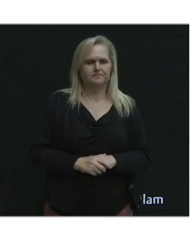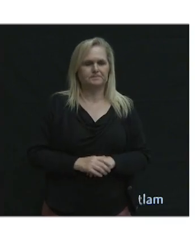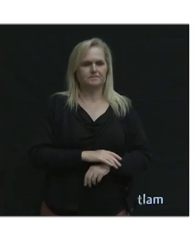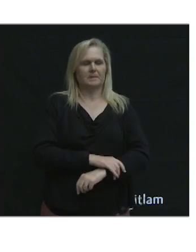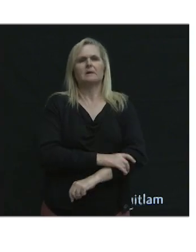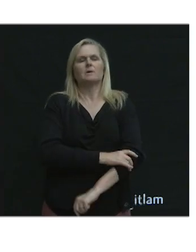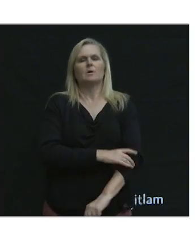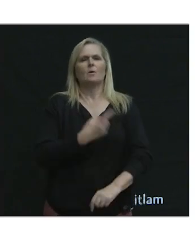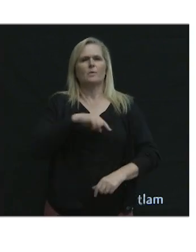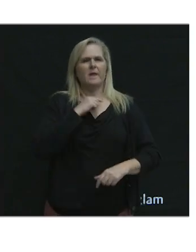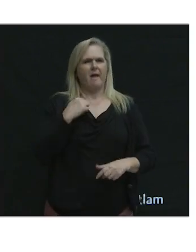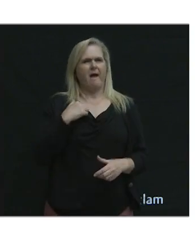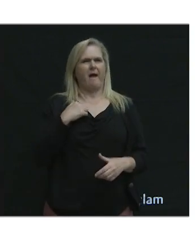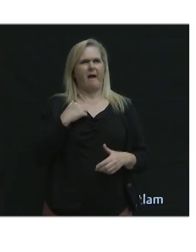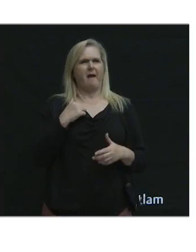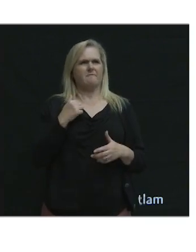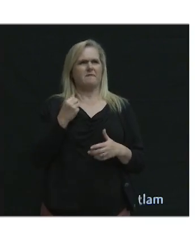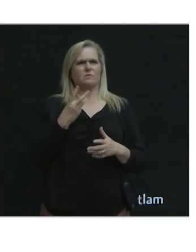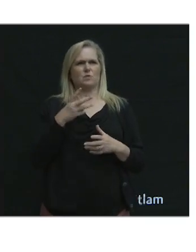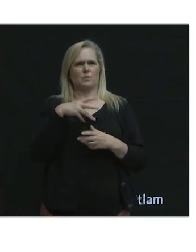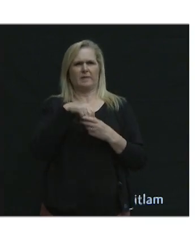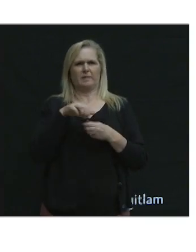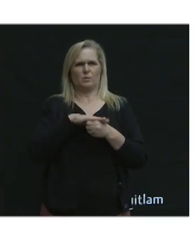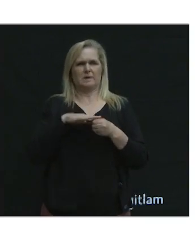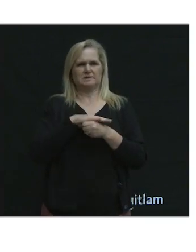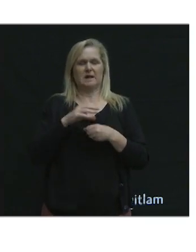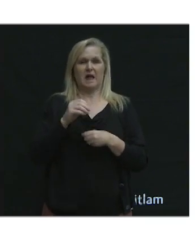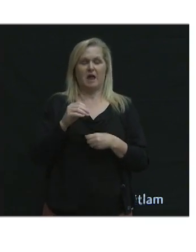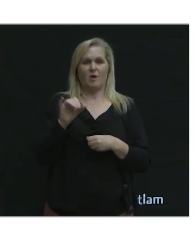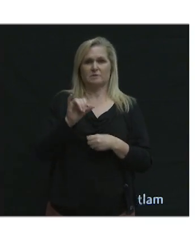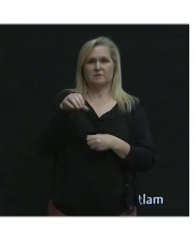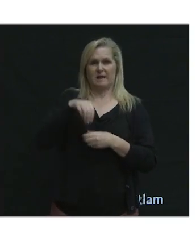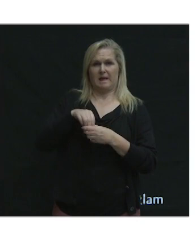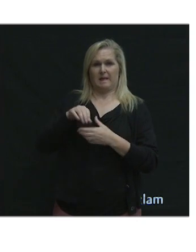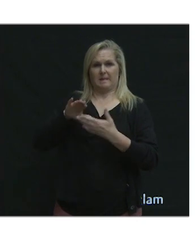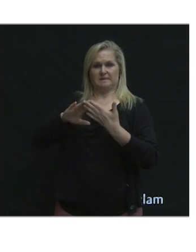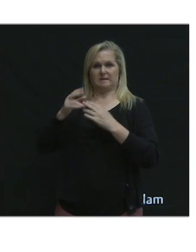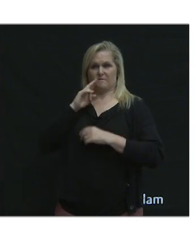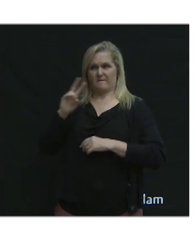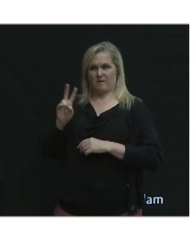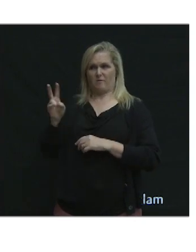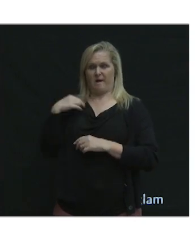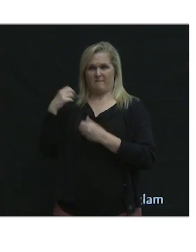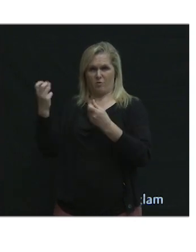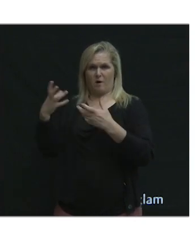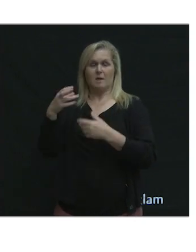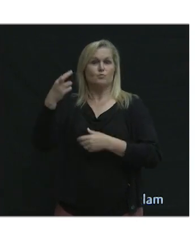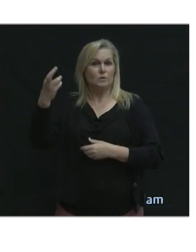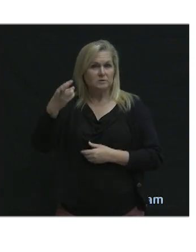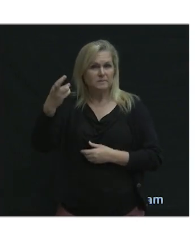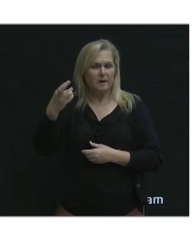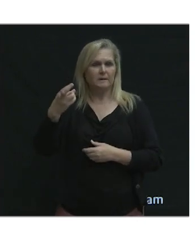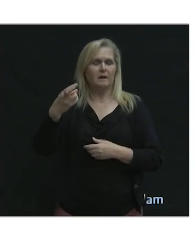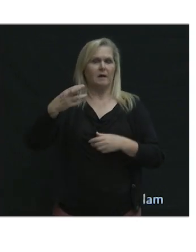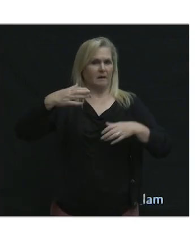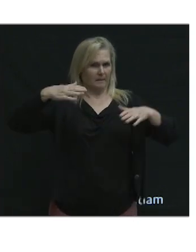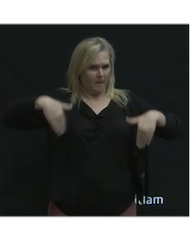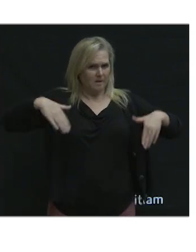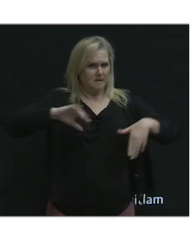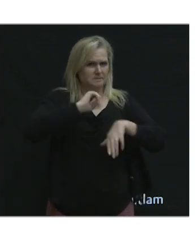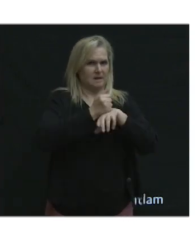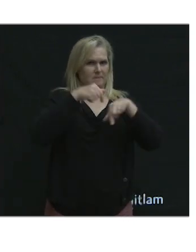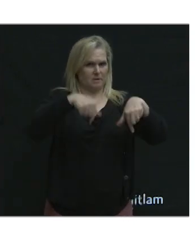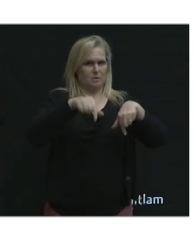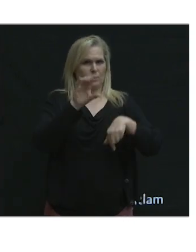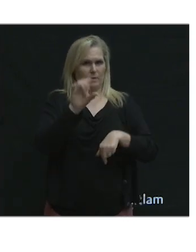We have a number in the region, or I should say in the city of Vancouver, North Van, Richmond, not yet in Coquitlam.